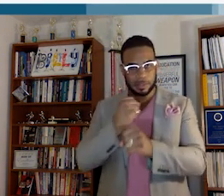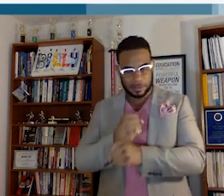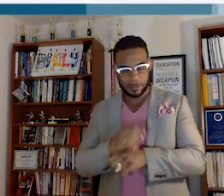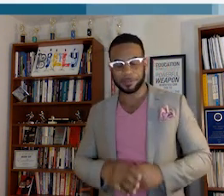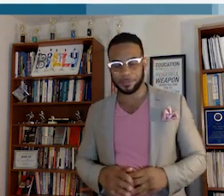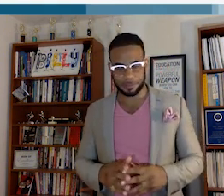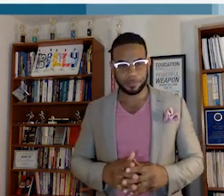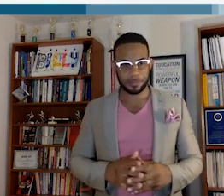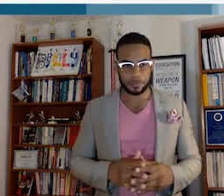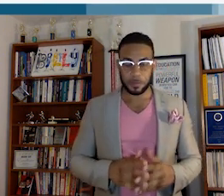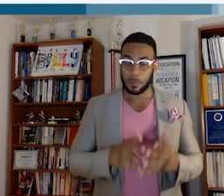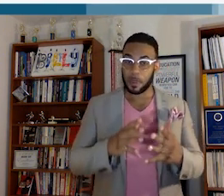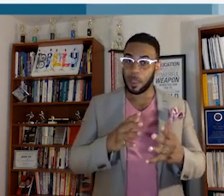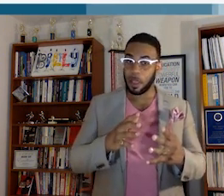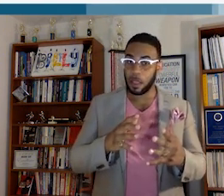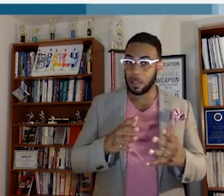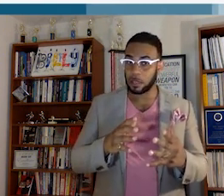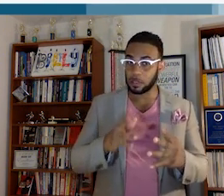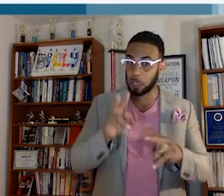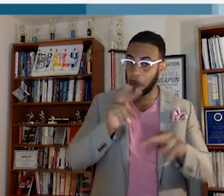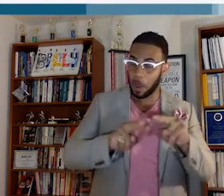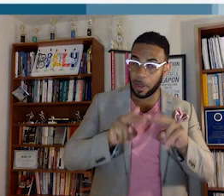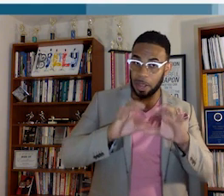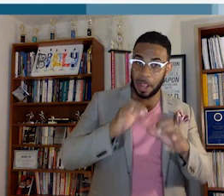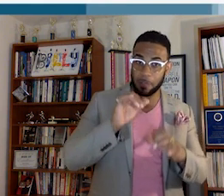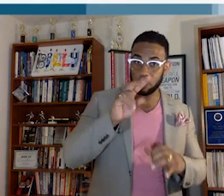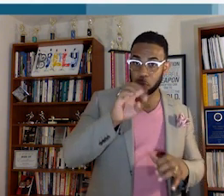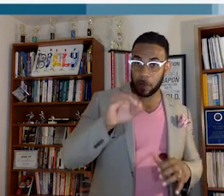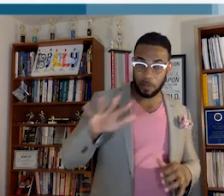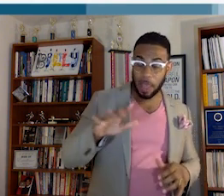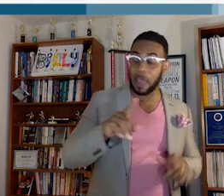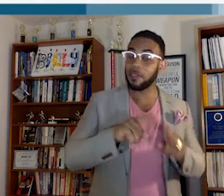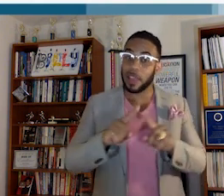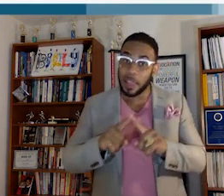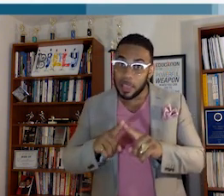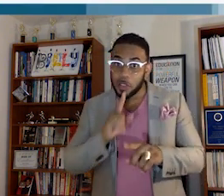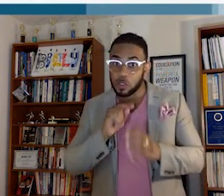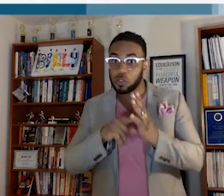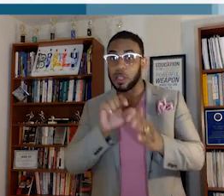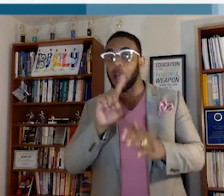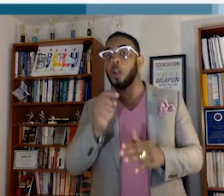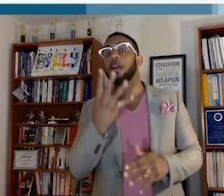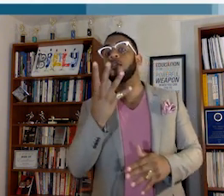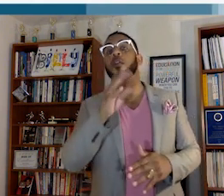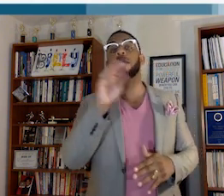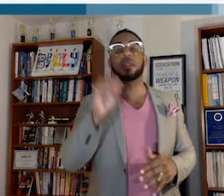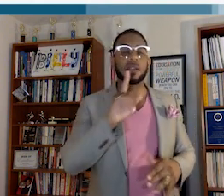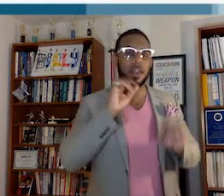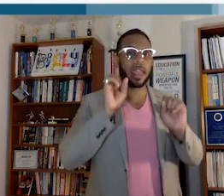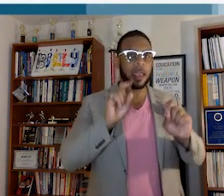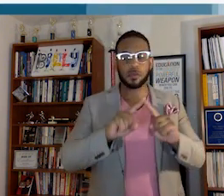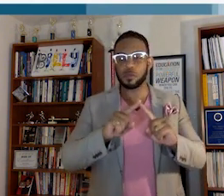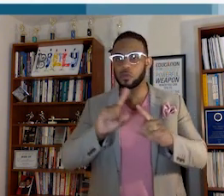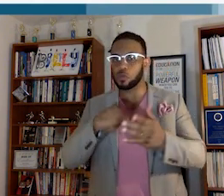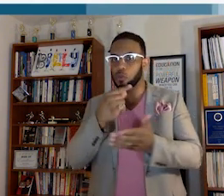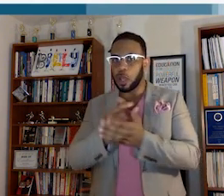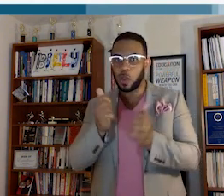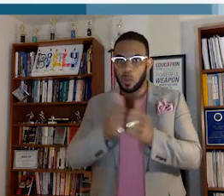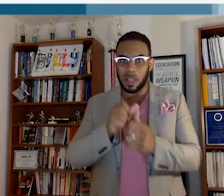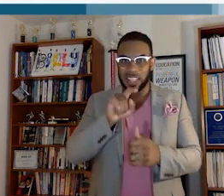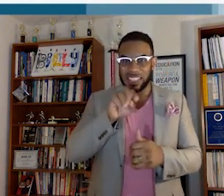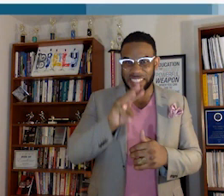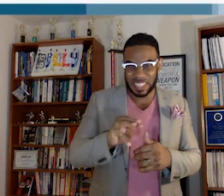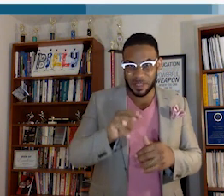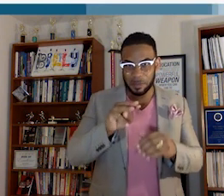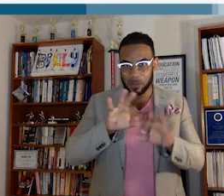monitored the class of 2005 and showed that only 4% were able to graduate with a STEM